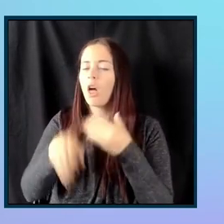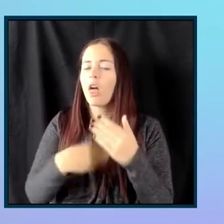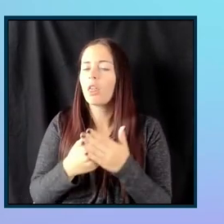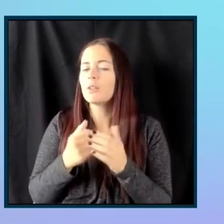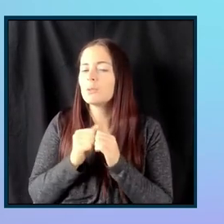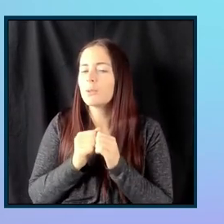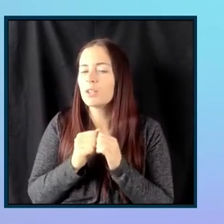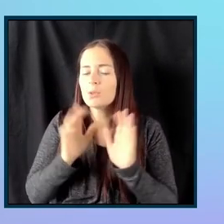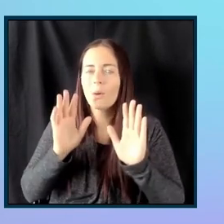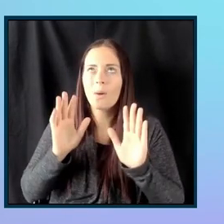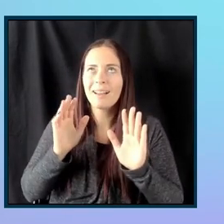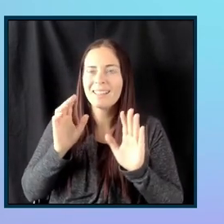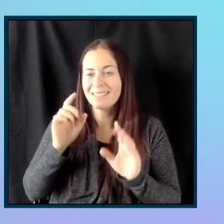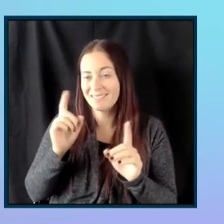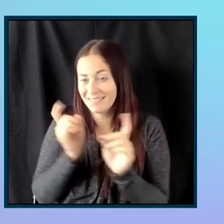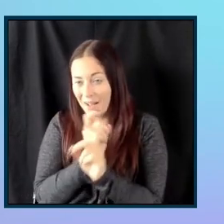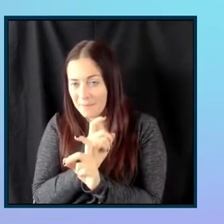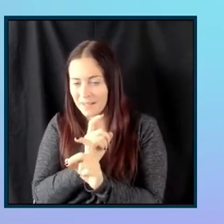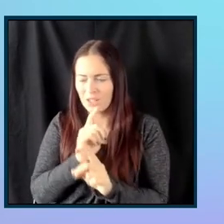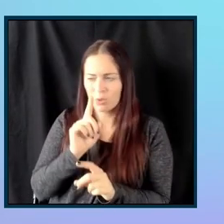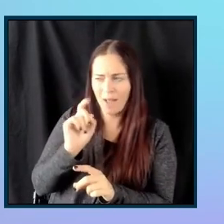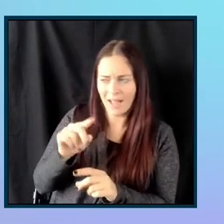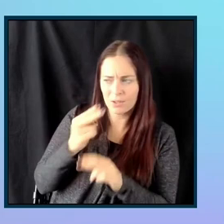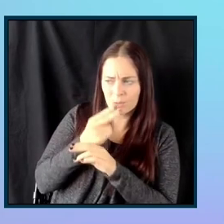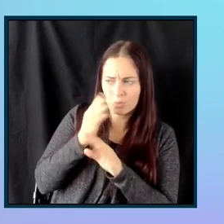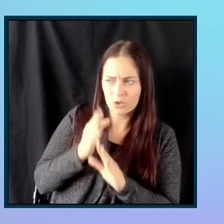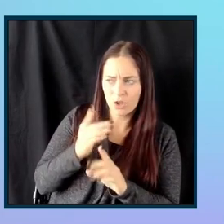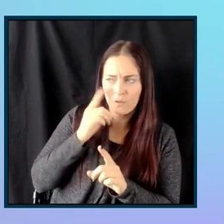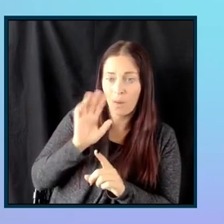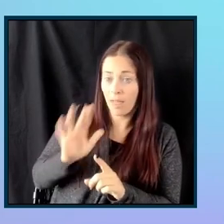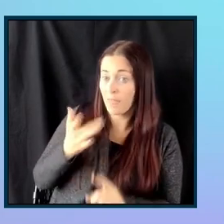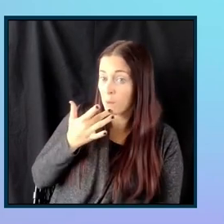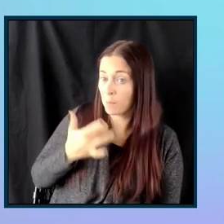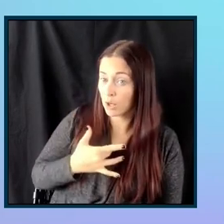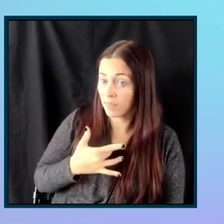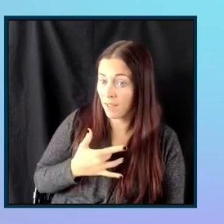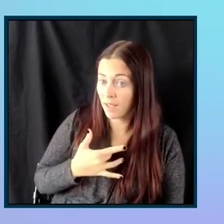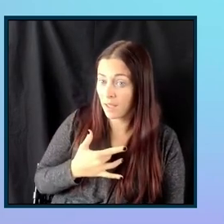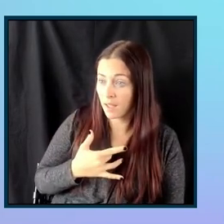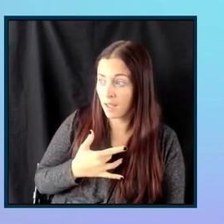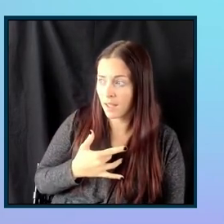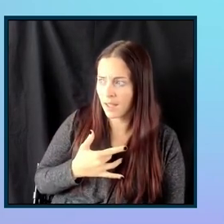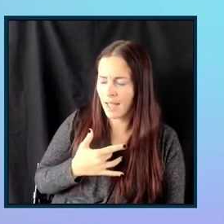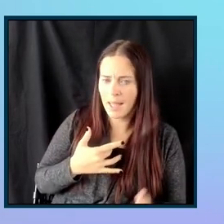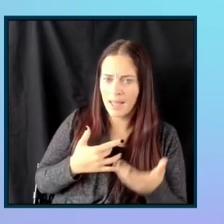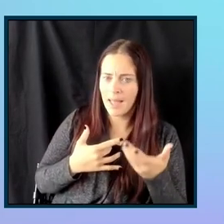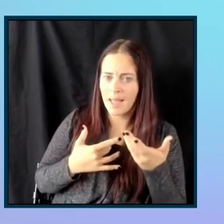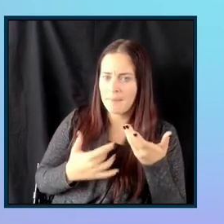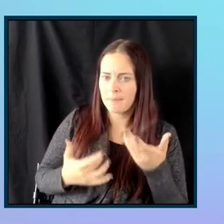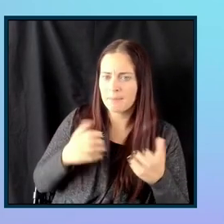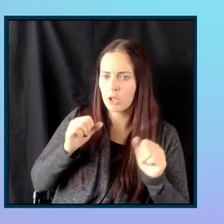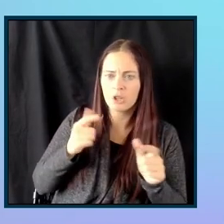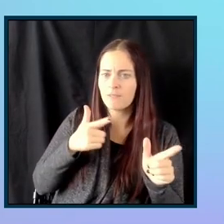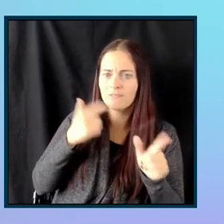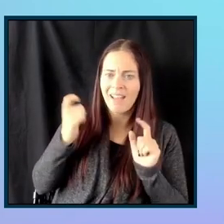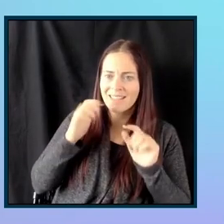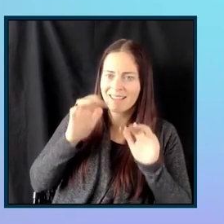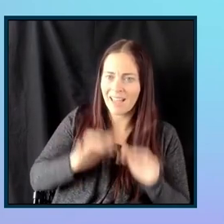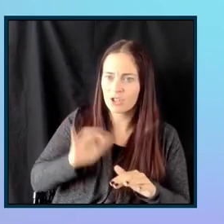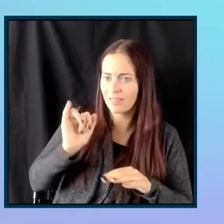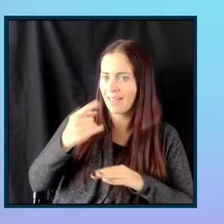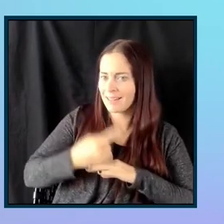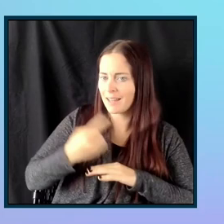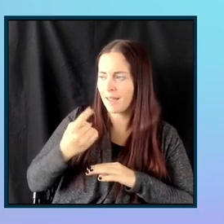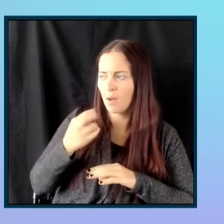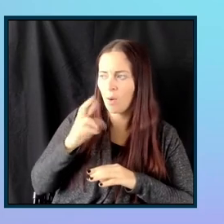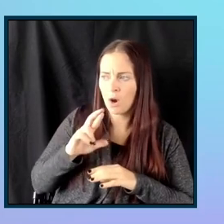are you asking your user specifically? Are you asking them for their birthday where they might just be able to really quick enter that date? Or are you asking